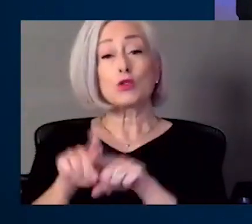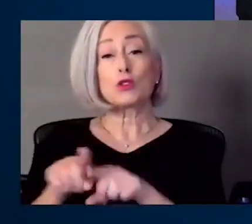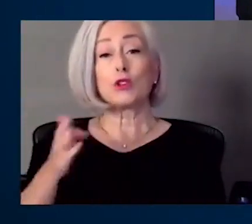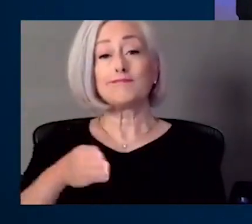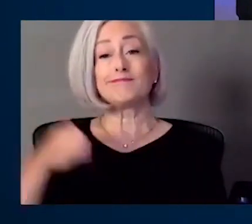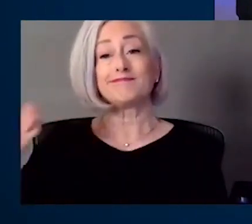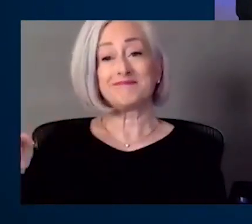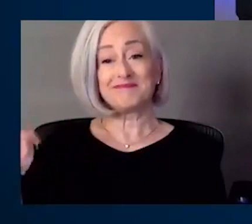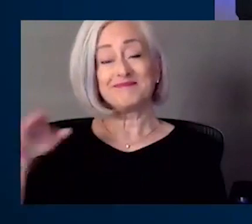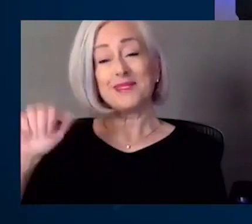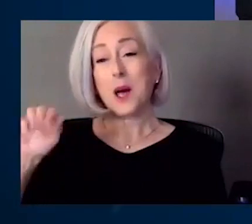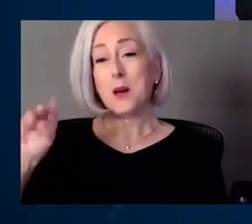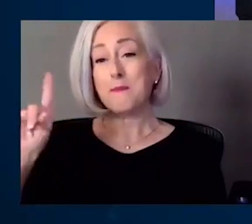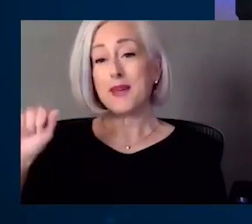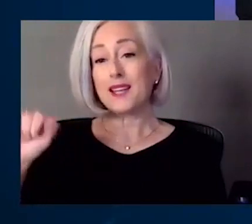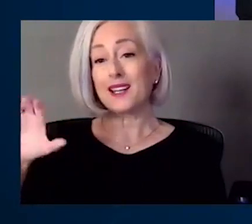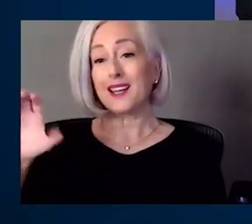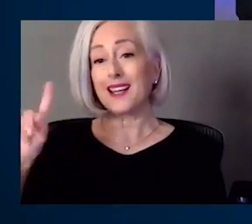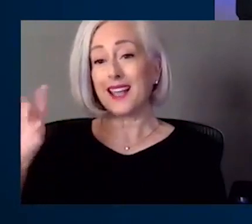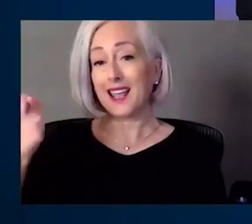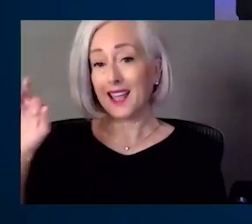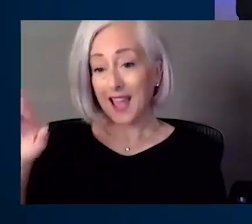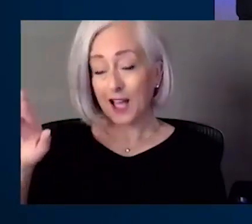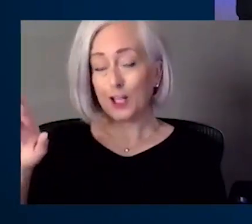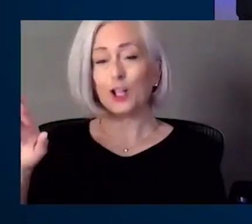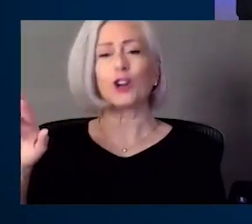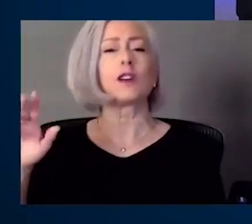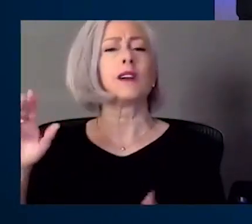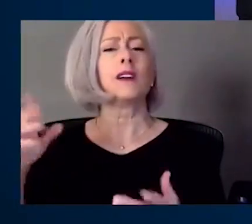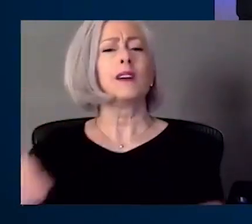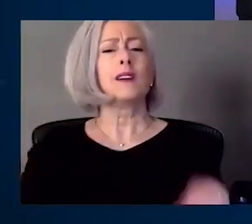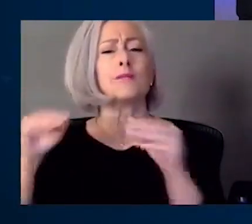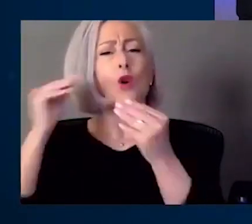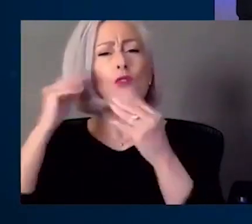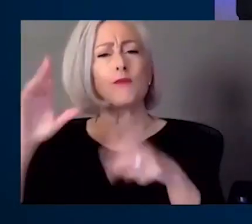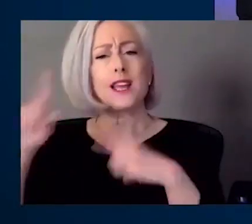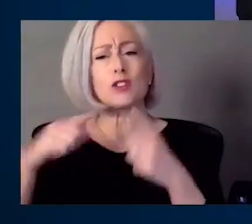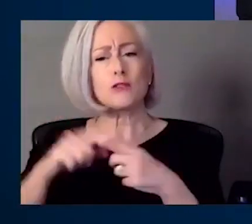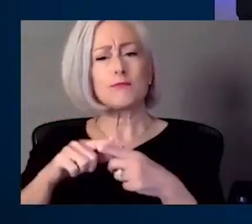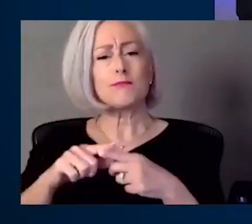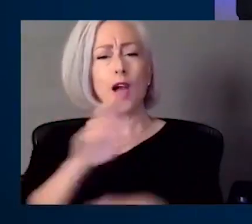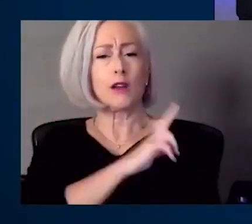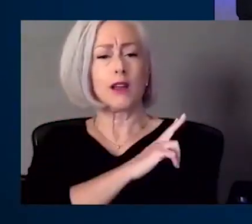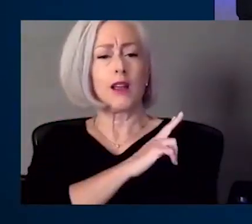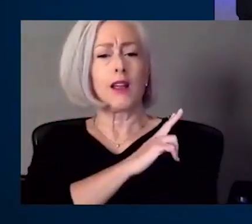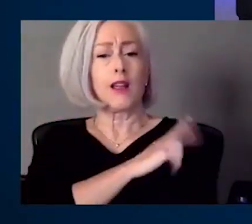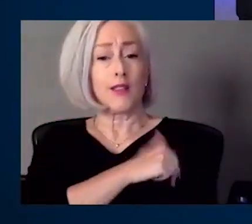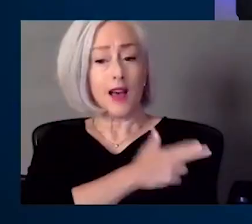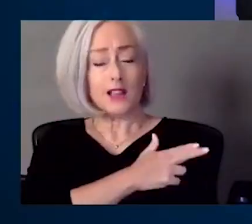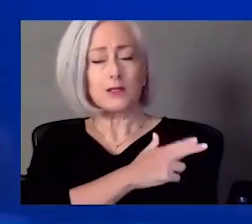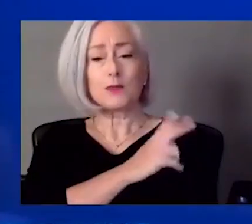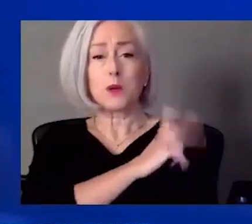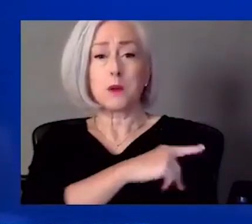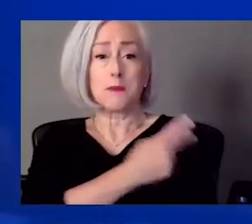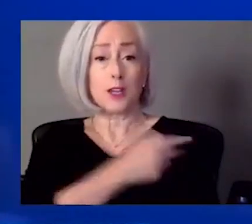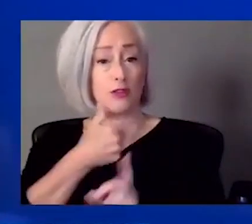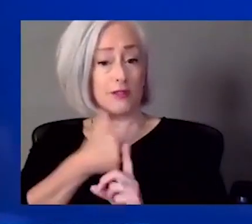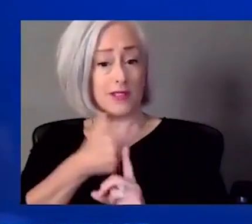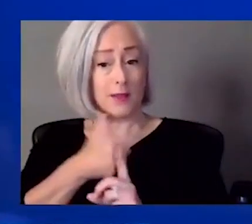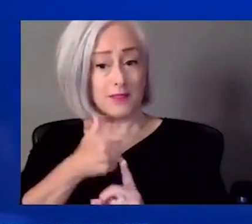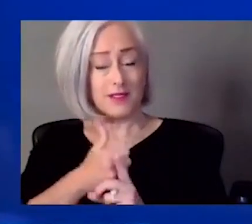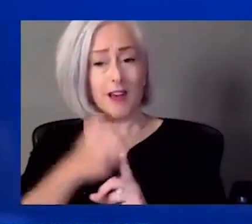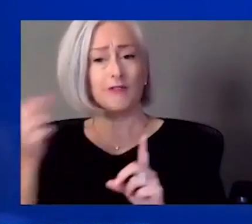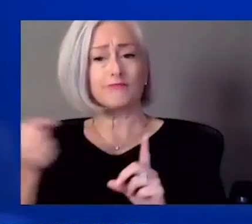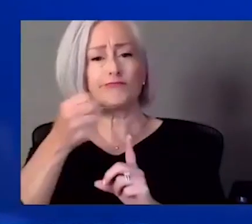think she has some insights into whether our patients that are hospitalized with COVID-19 have had their vaccines yet as well. So before we go any further